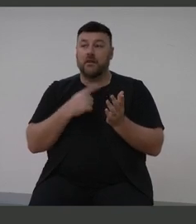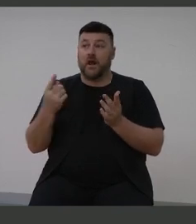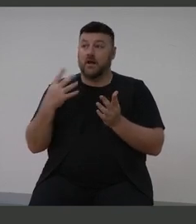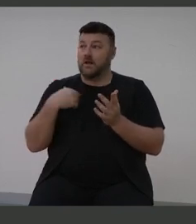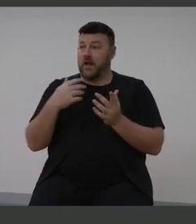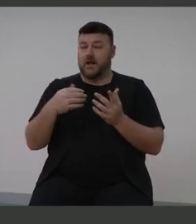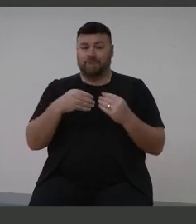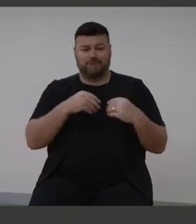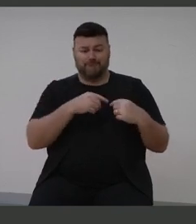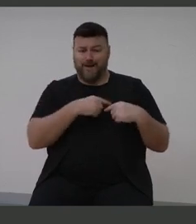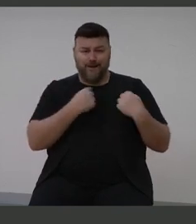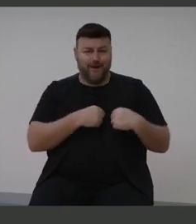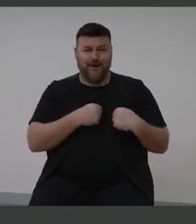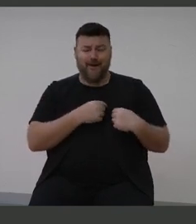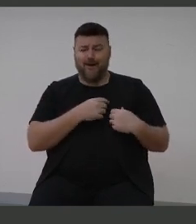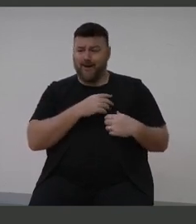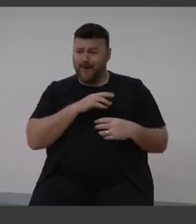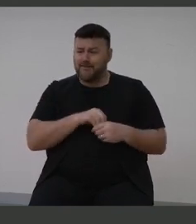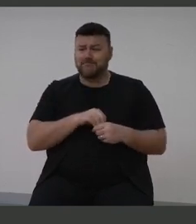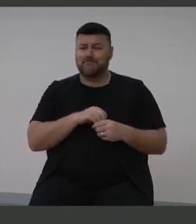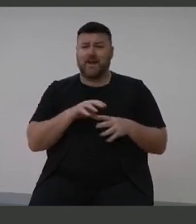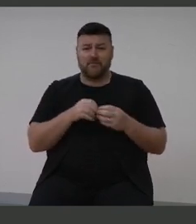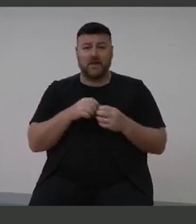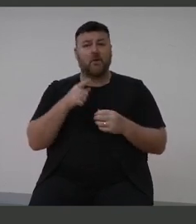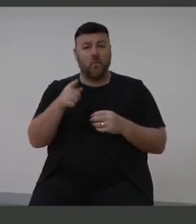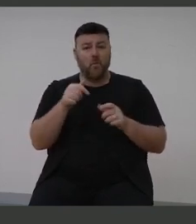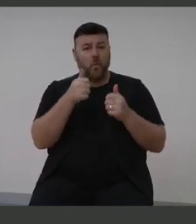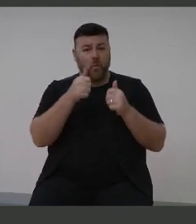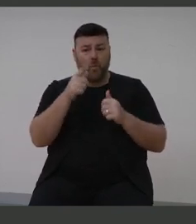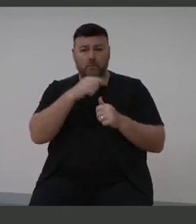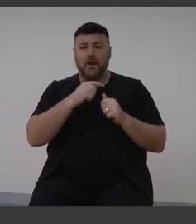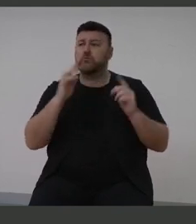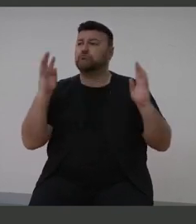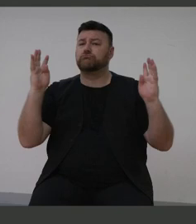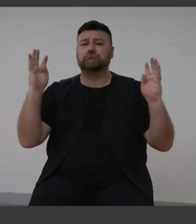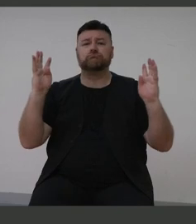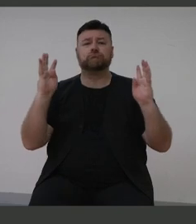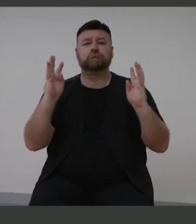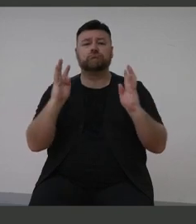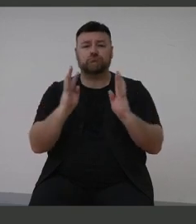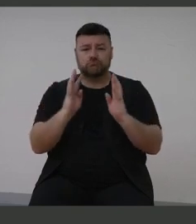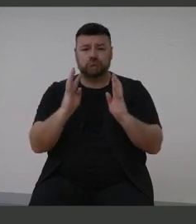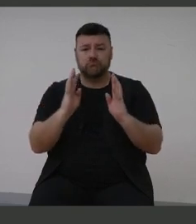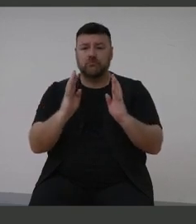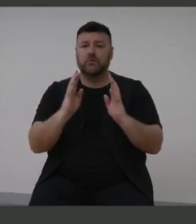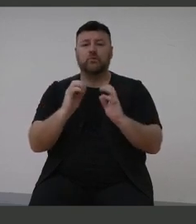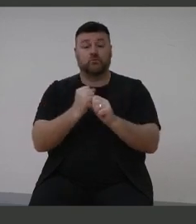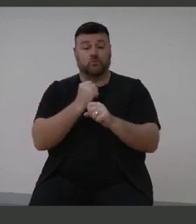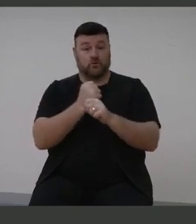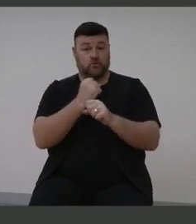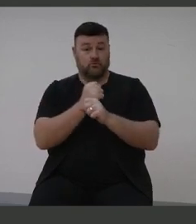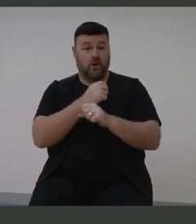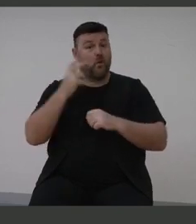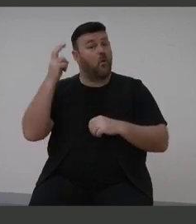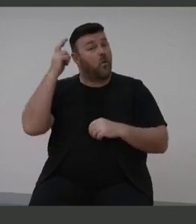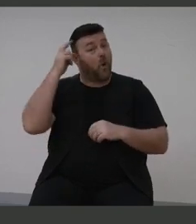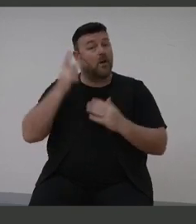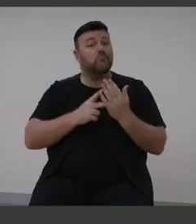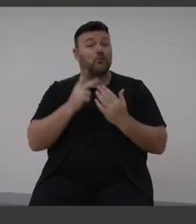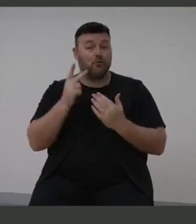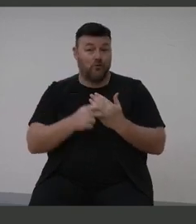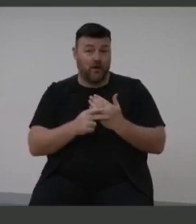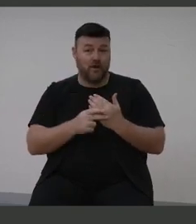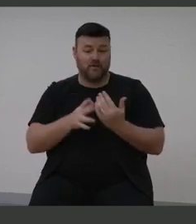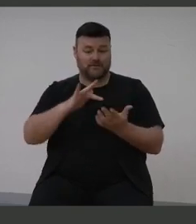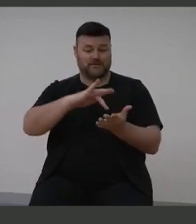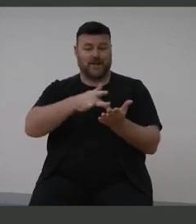they also brought good people together to build the Sydney Cochlear Implant Program and make it a centre of excellence